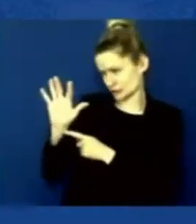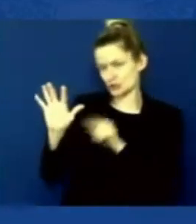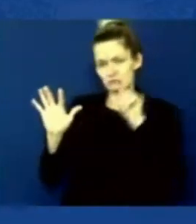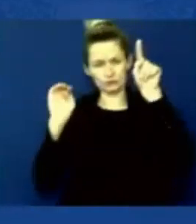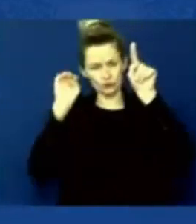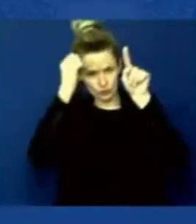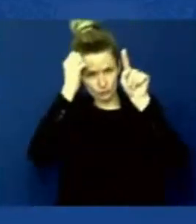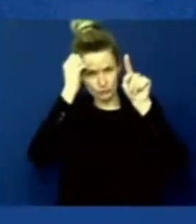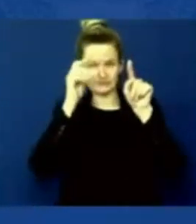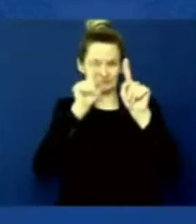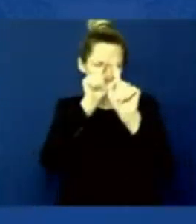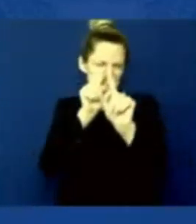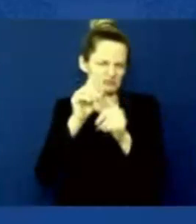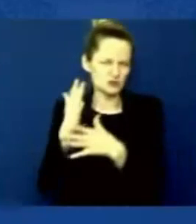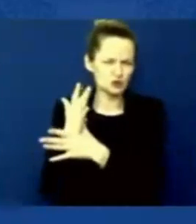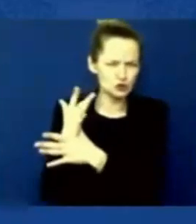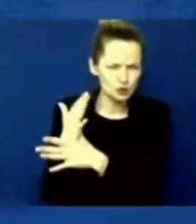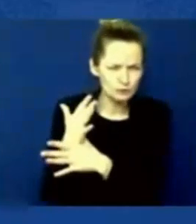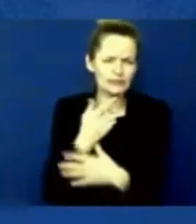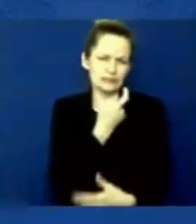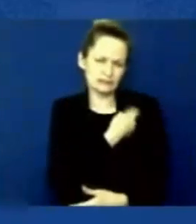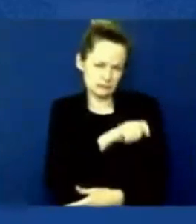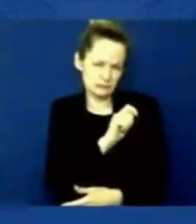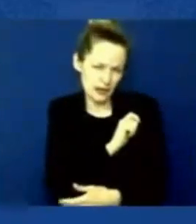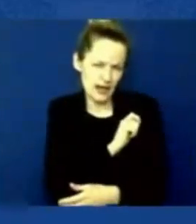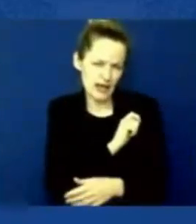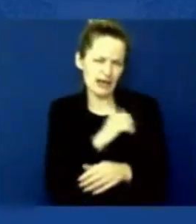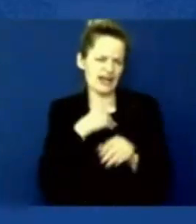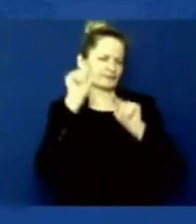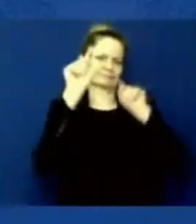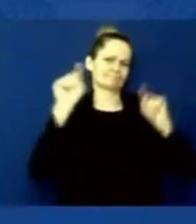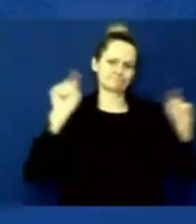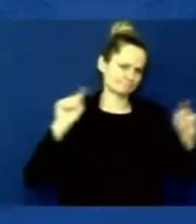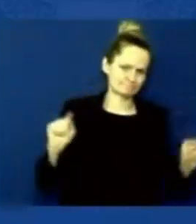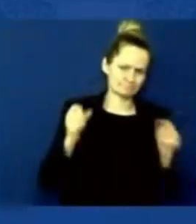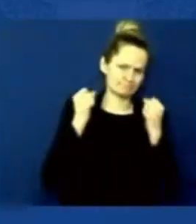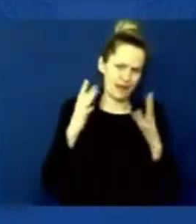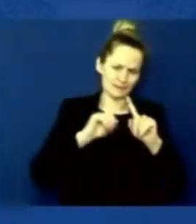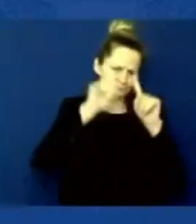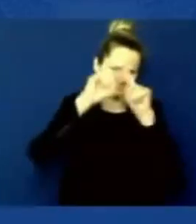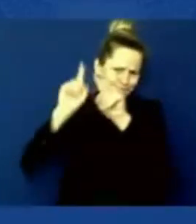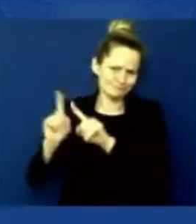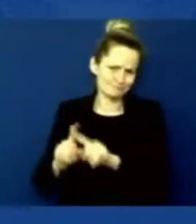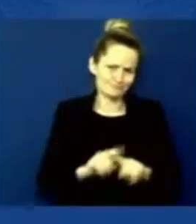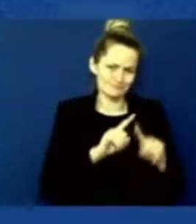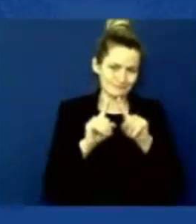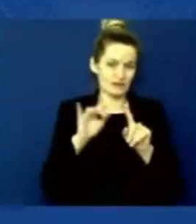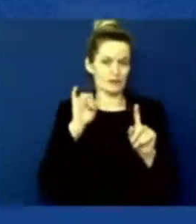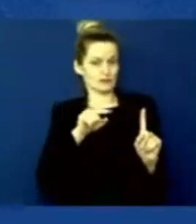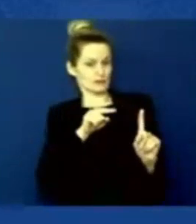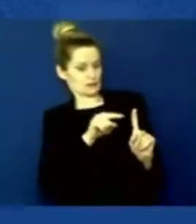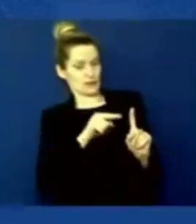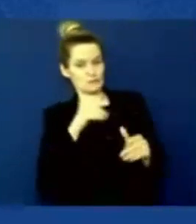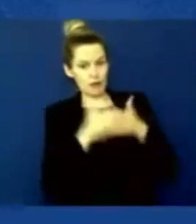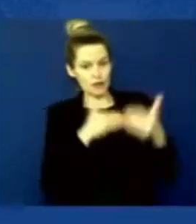Spain, and elsewhere. It allows us to sort and process these evacuees. These transit centers provide